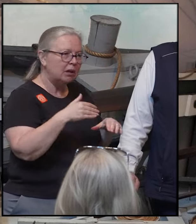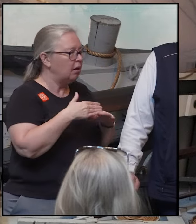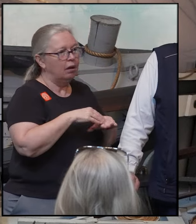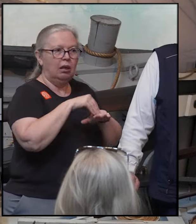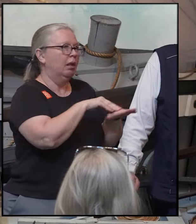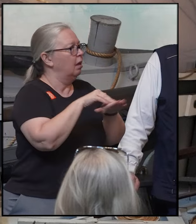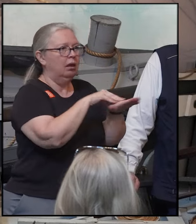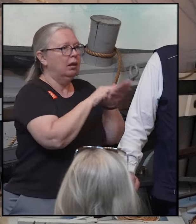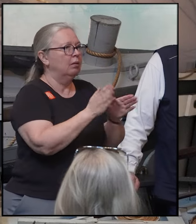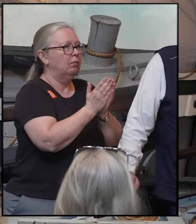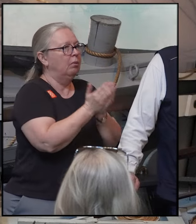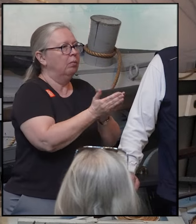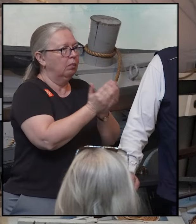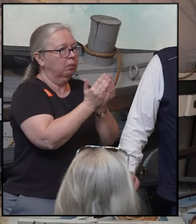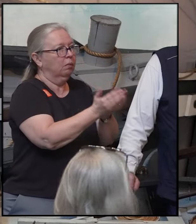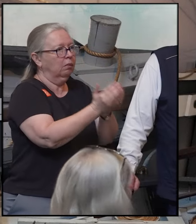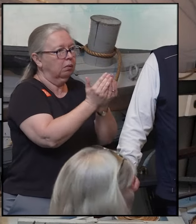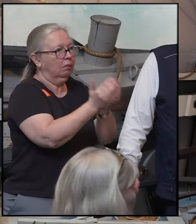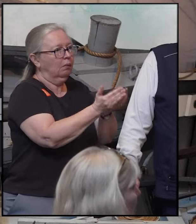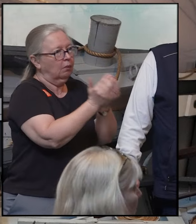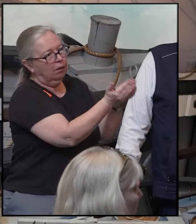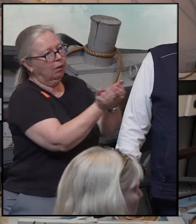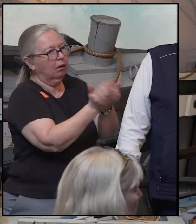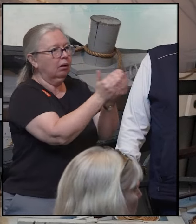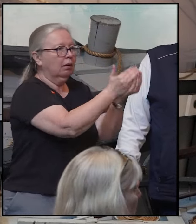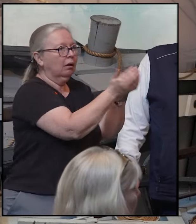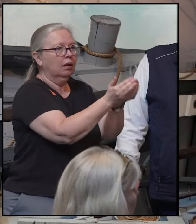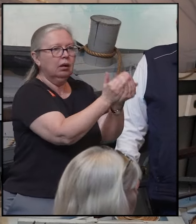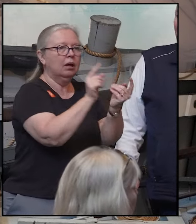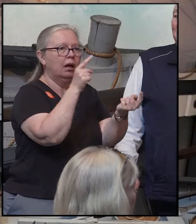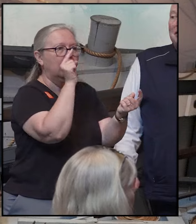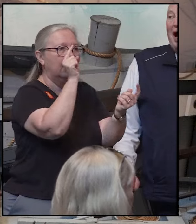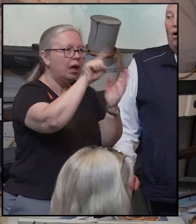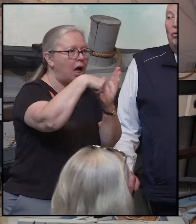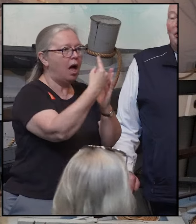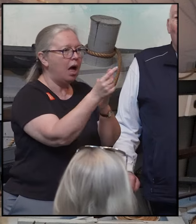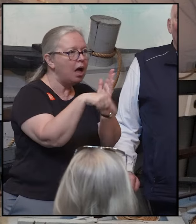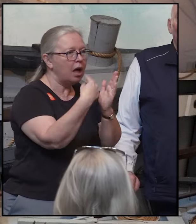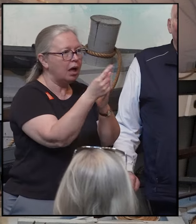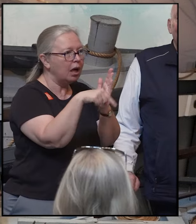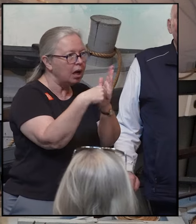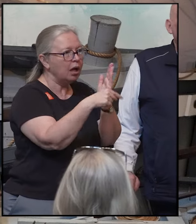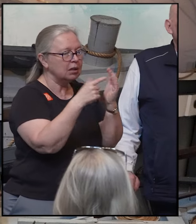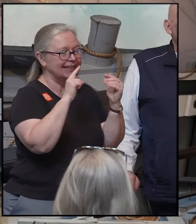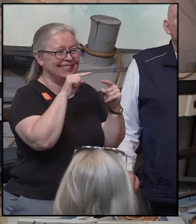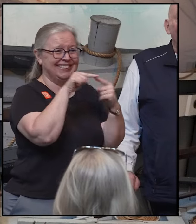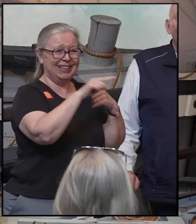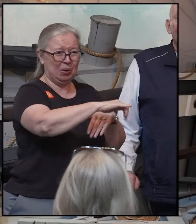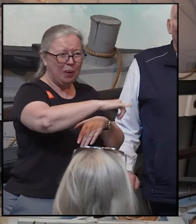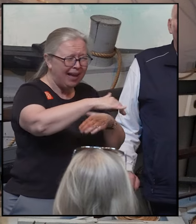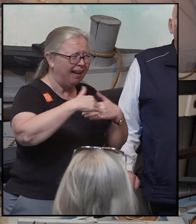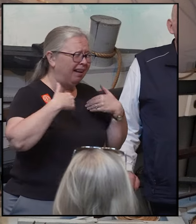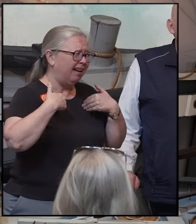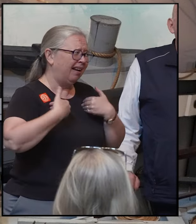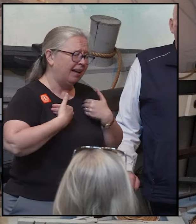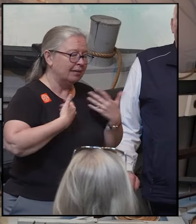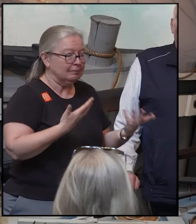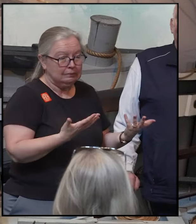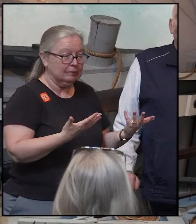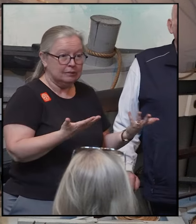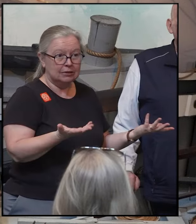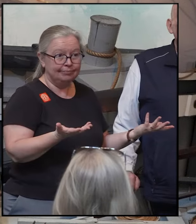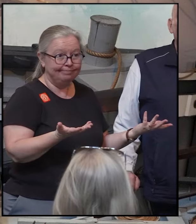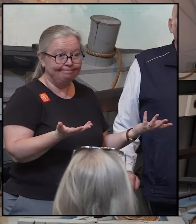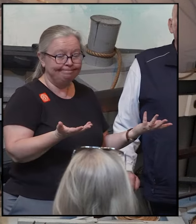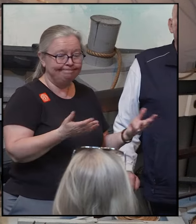however many hours it takes until that whale tires out. One, three, five, or more.